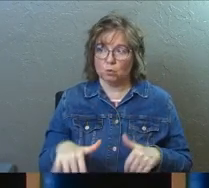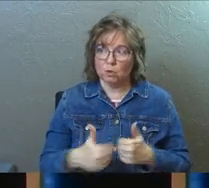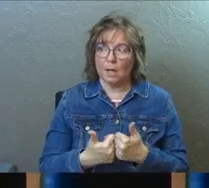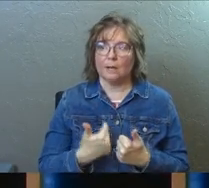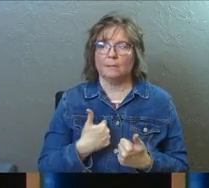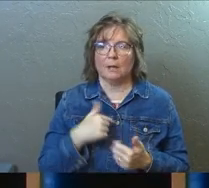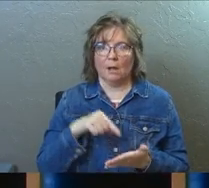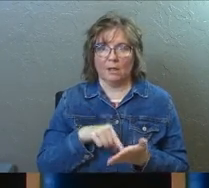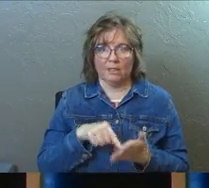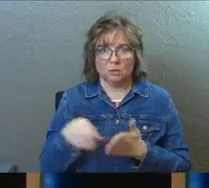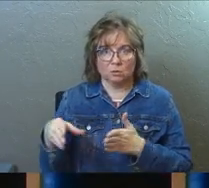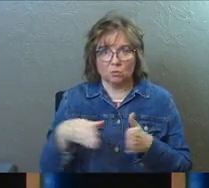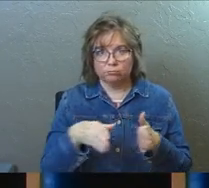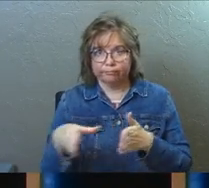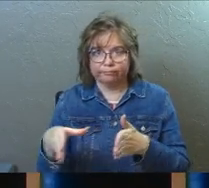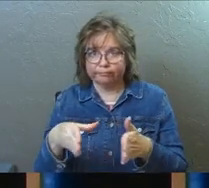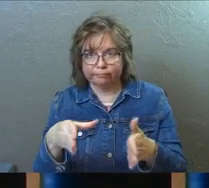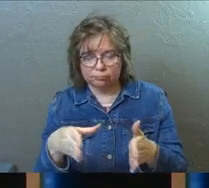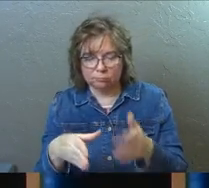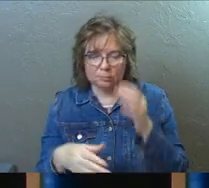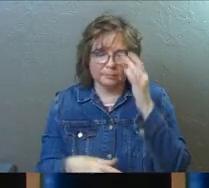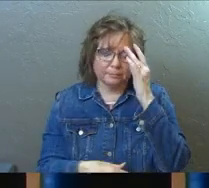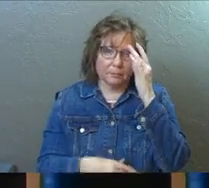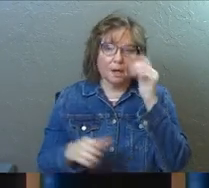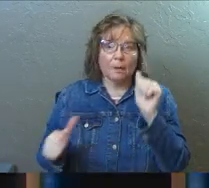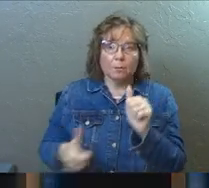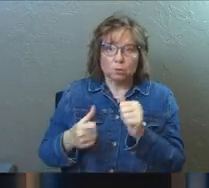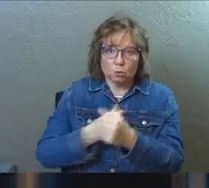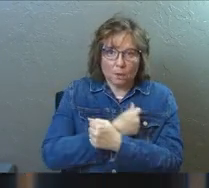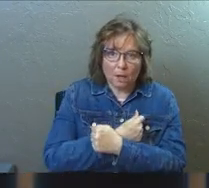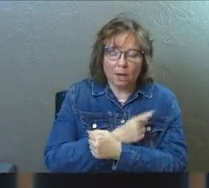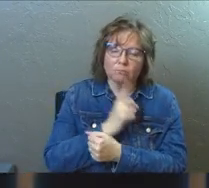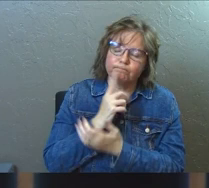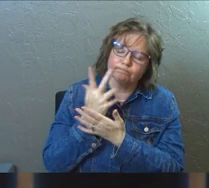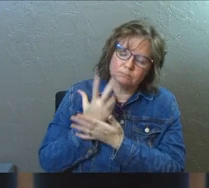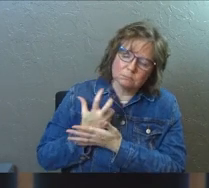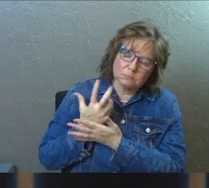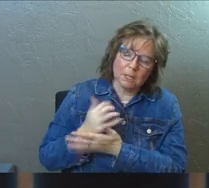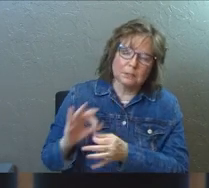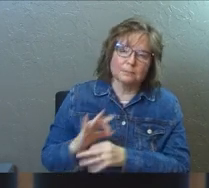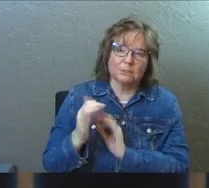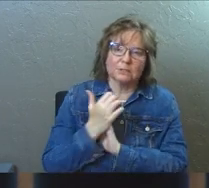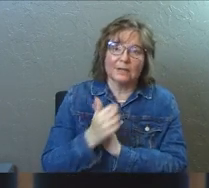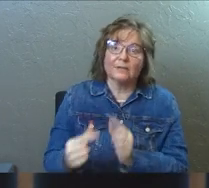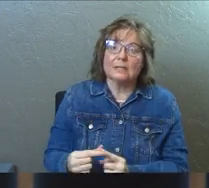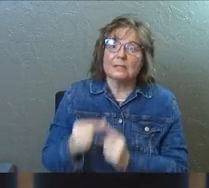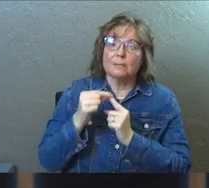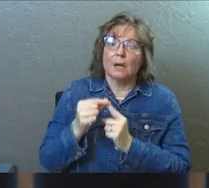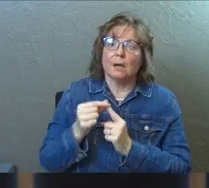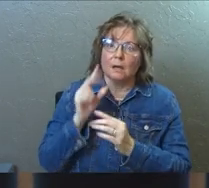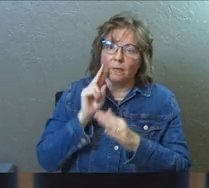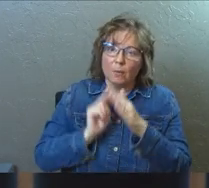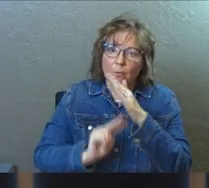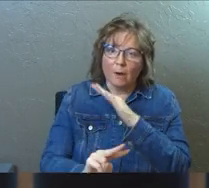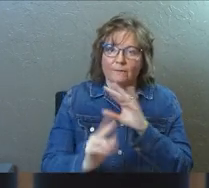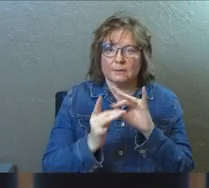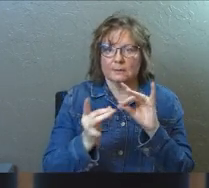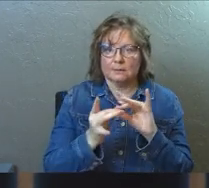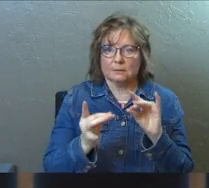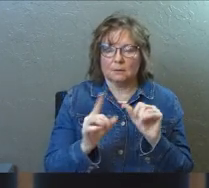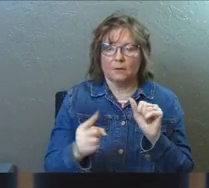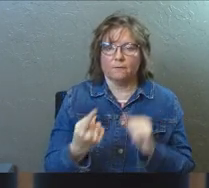challenge me on this road. Pursue love, earnestly desire the spiritual gifts, especially that you may prophesy.